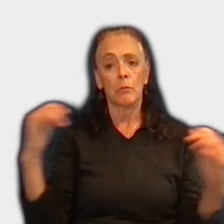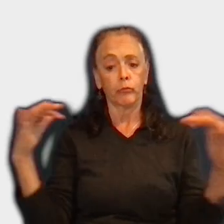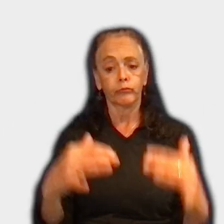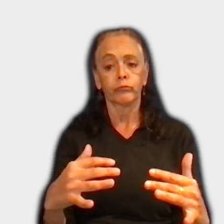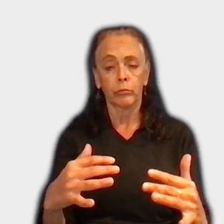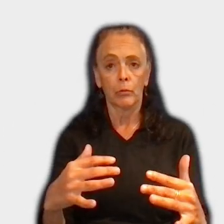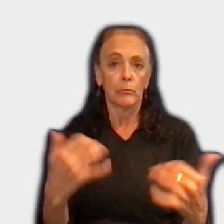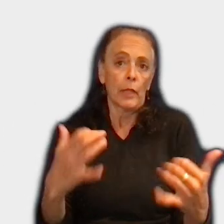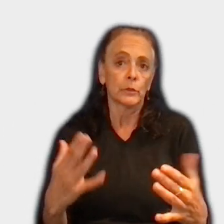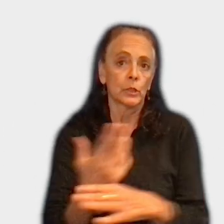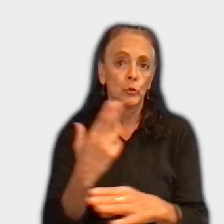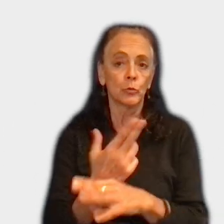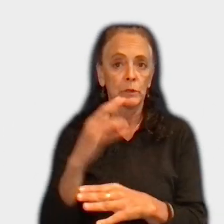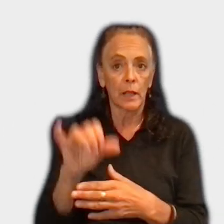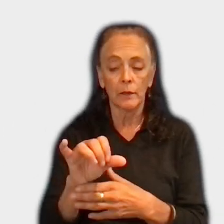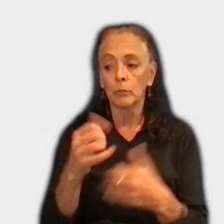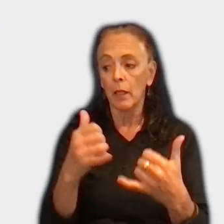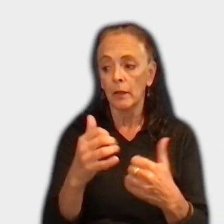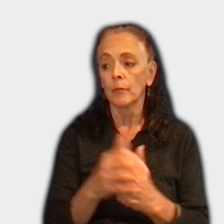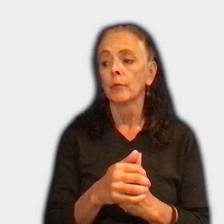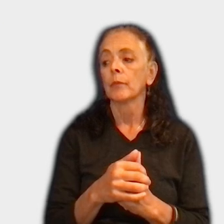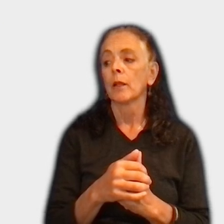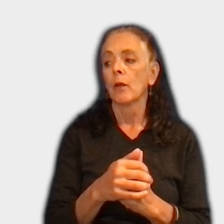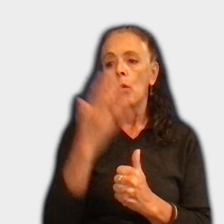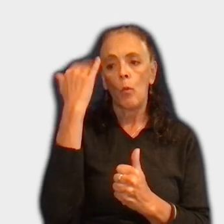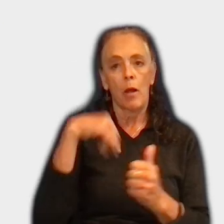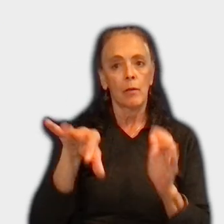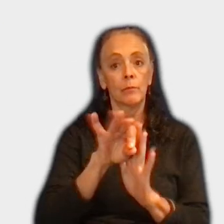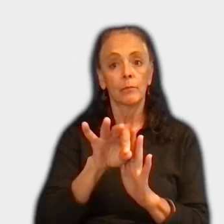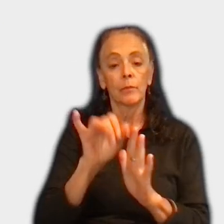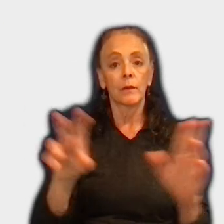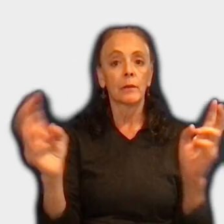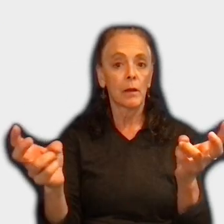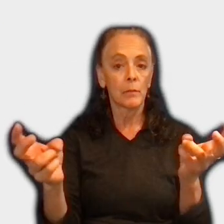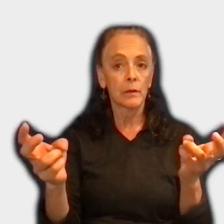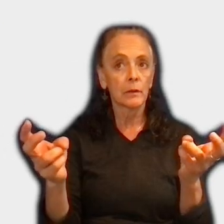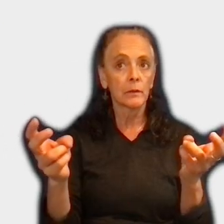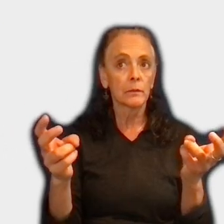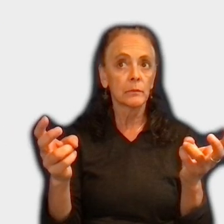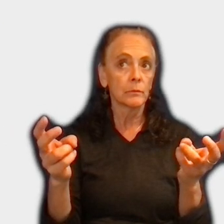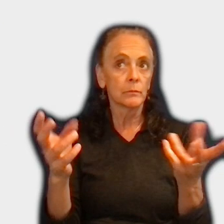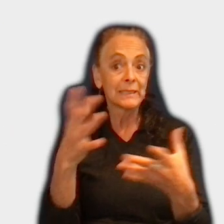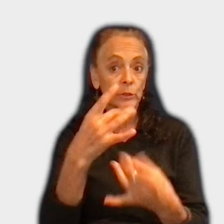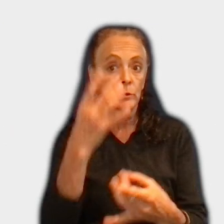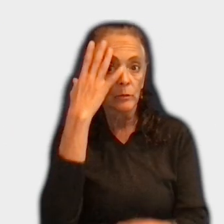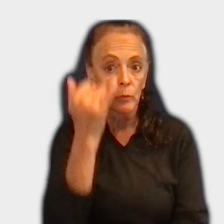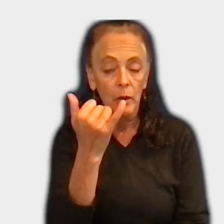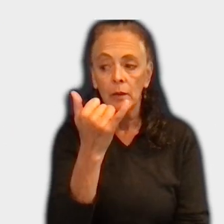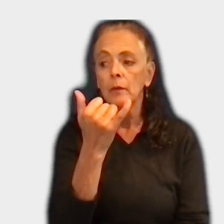can use it to play it. And actually why I'm taking this topic to become interesting point because